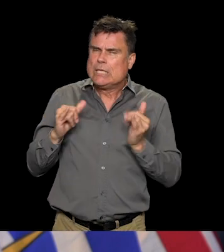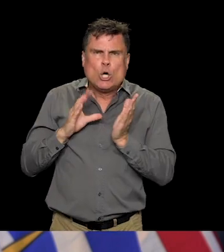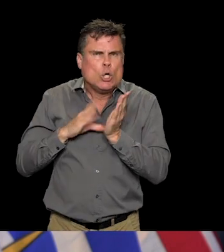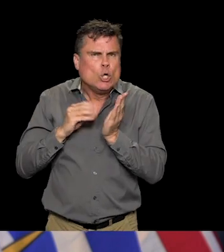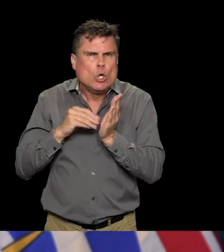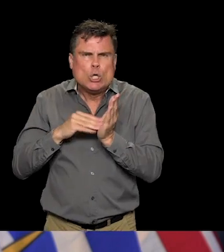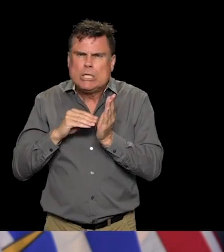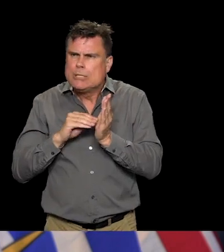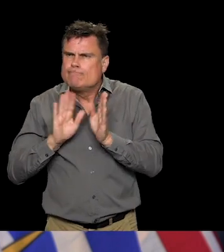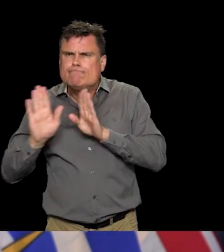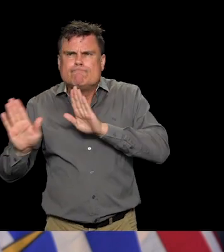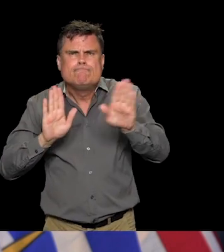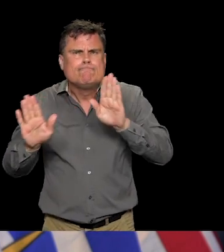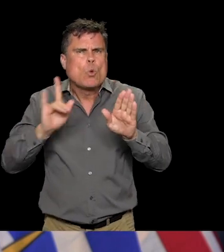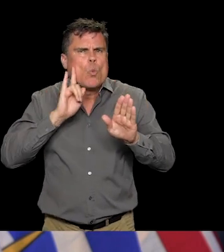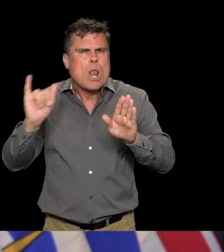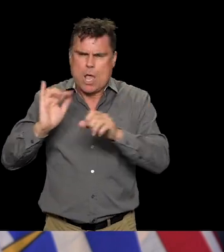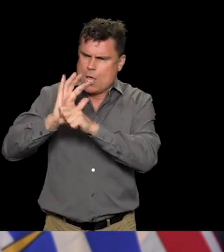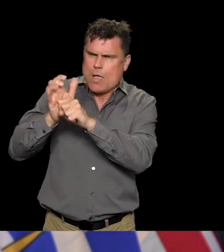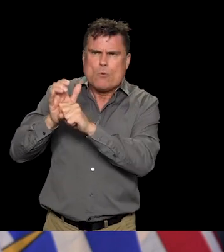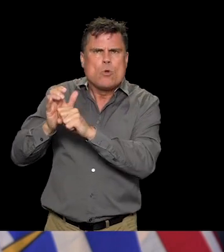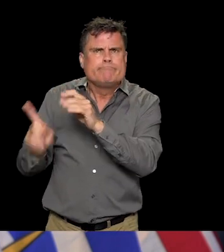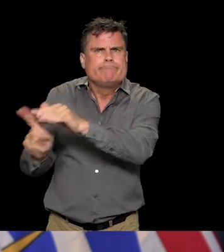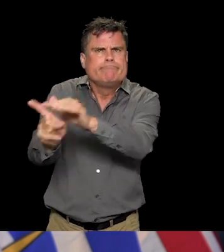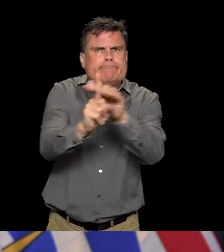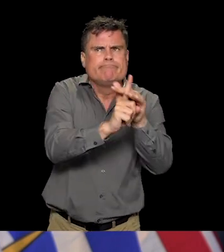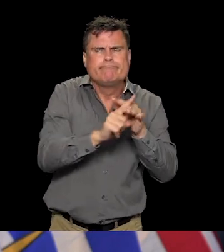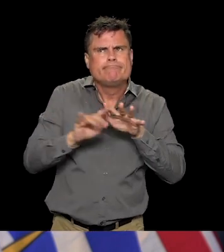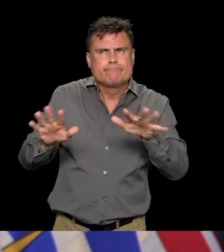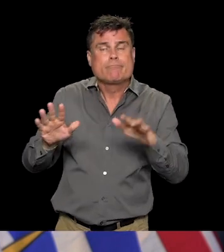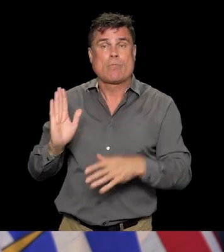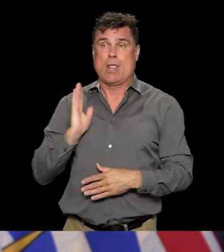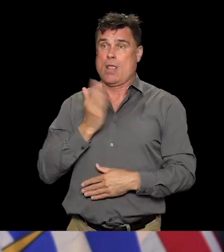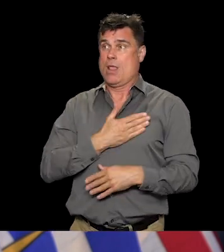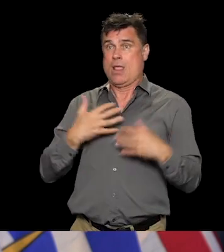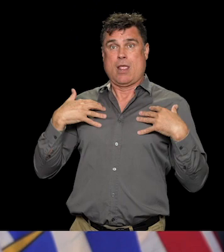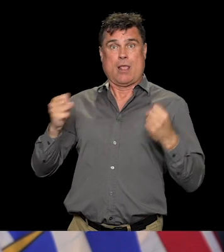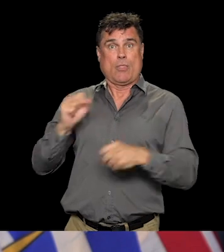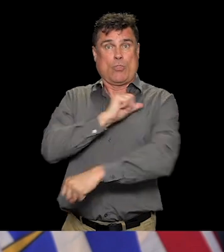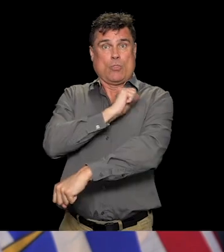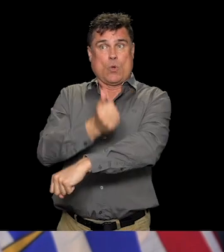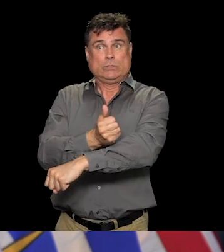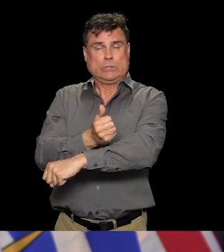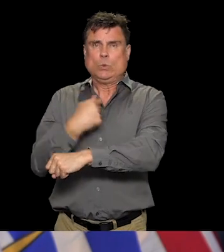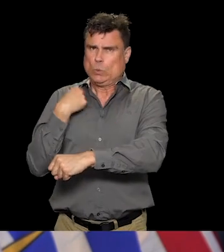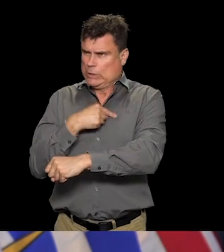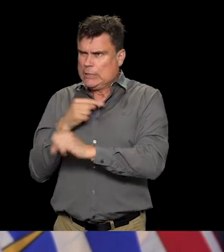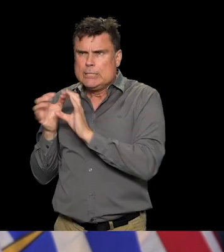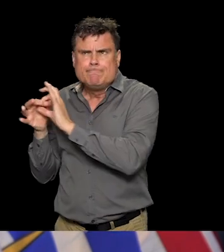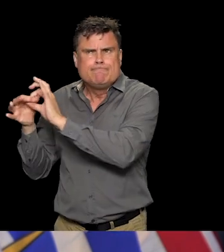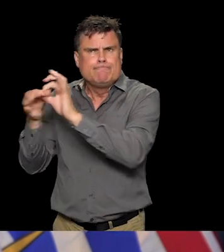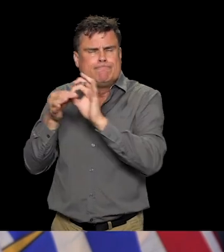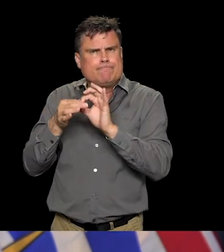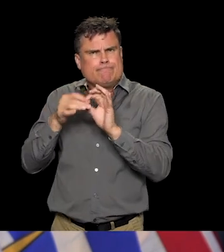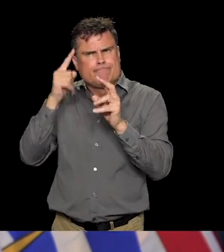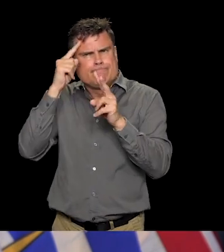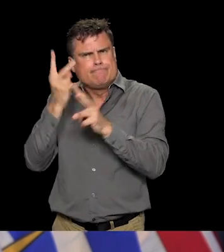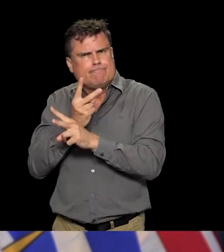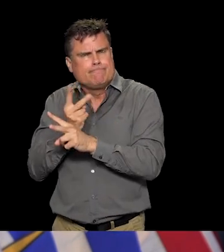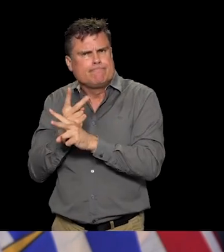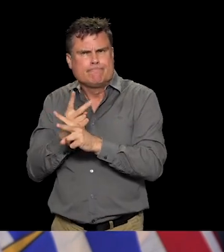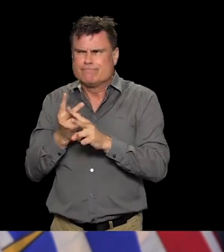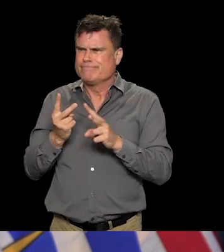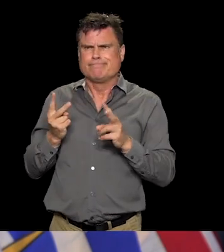world. There's still much we don't know and I know there's been a bit of controversy about how much has spread asymptomatically, et cetera, but